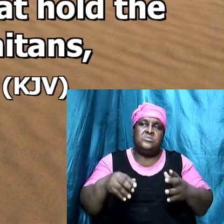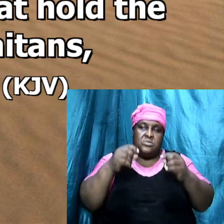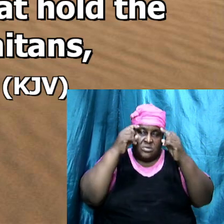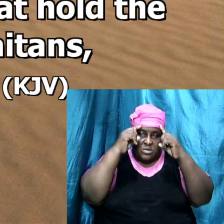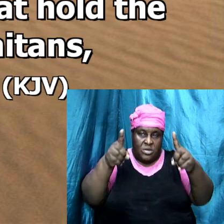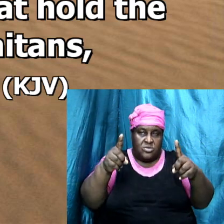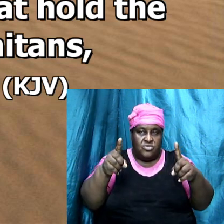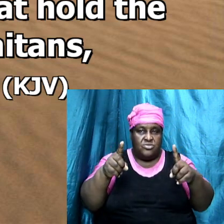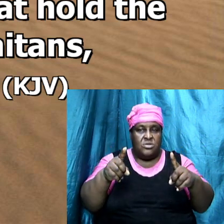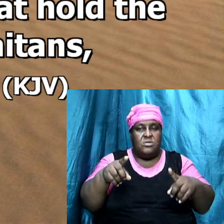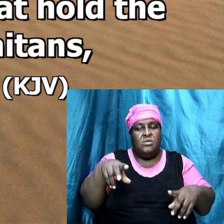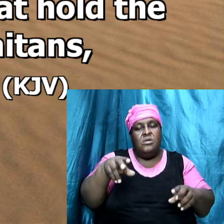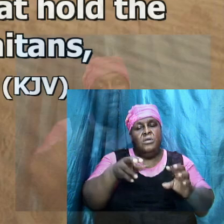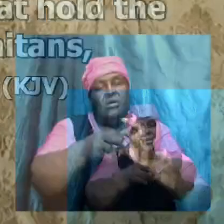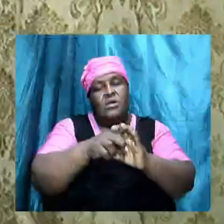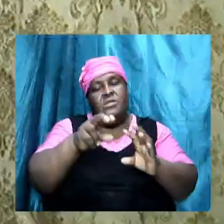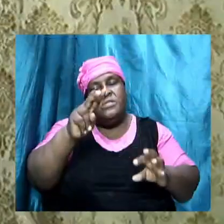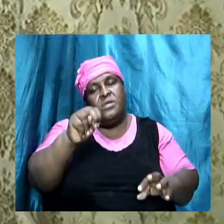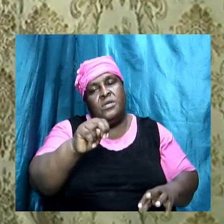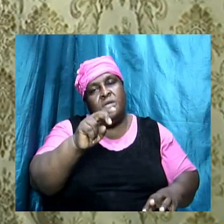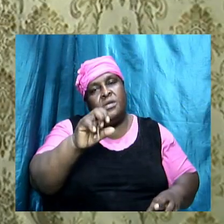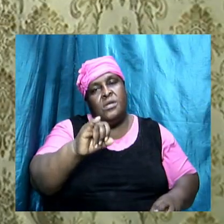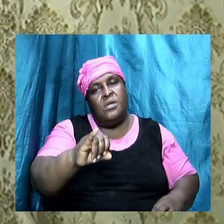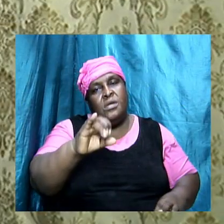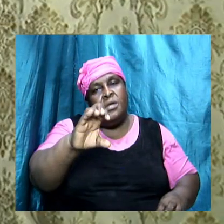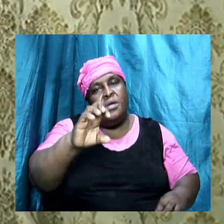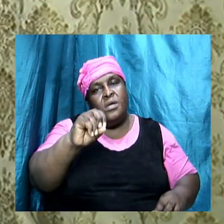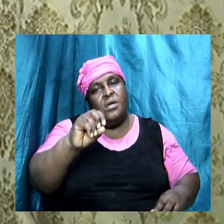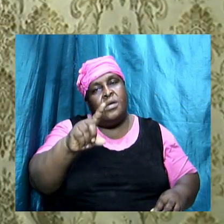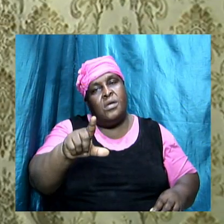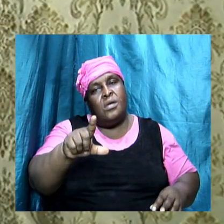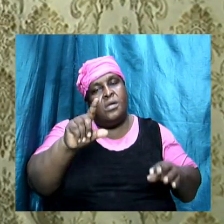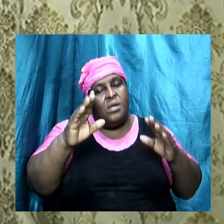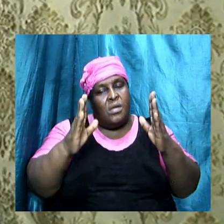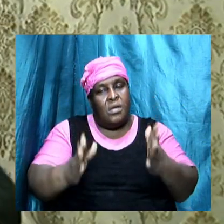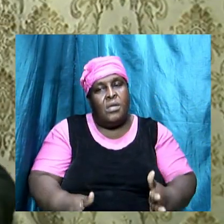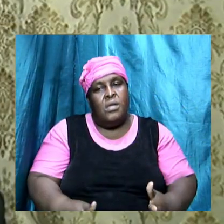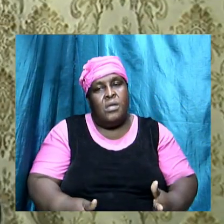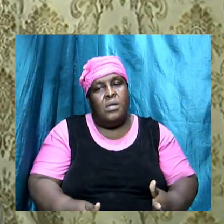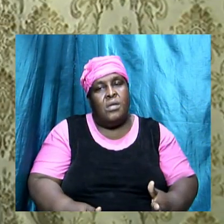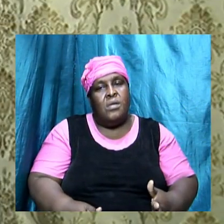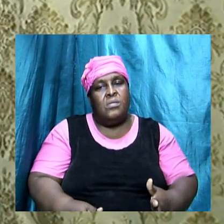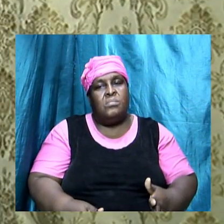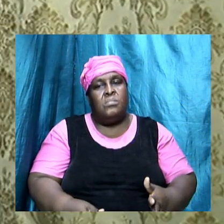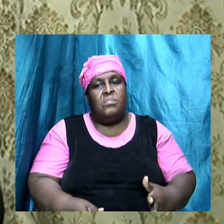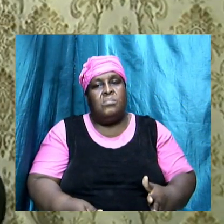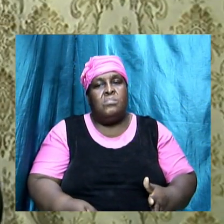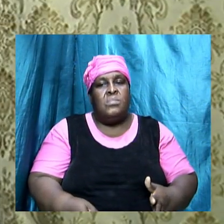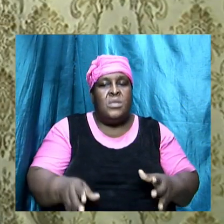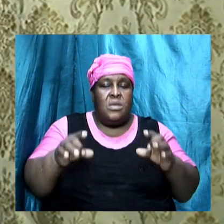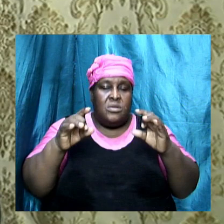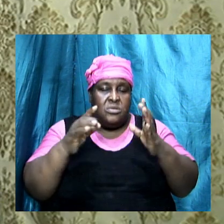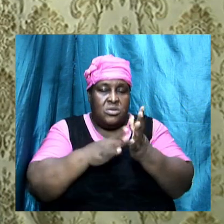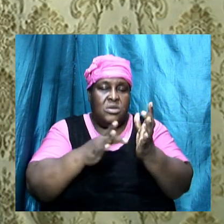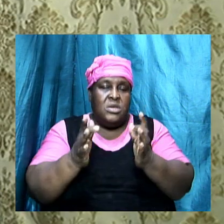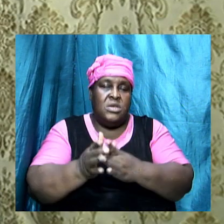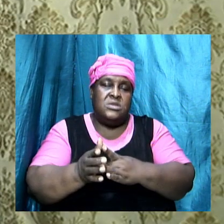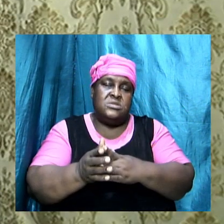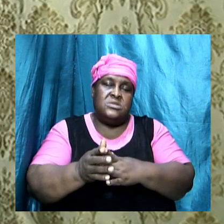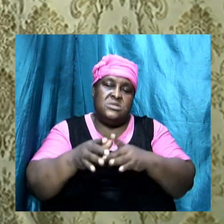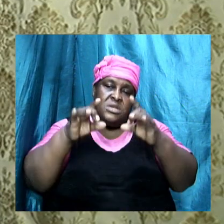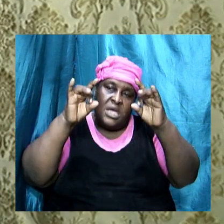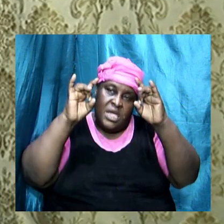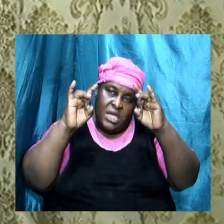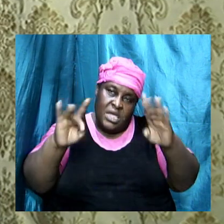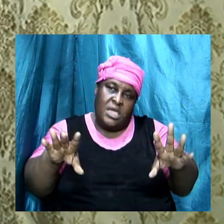the thing Jesus said I hate about them was their needs and the word dear for